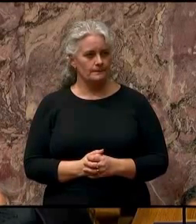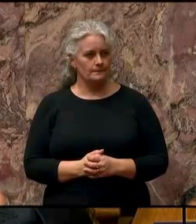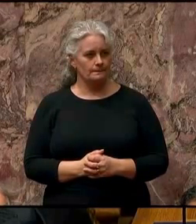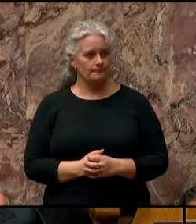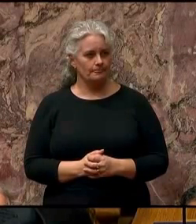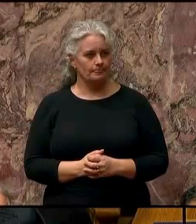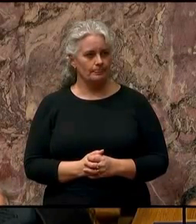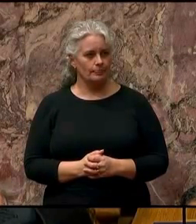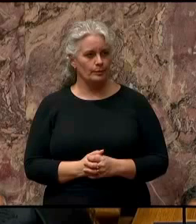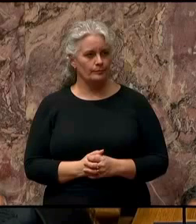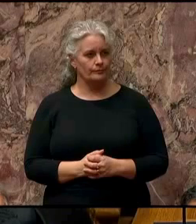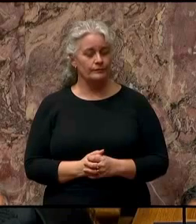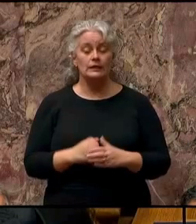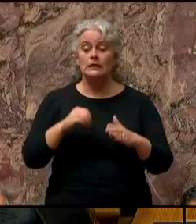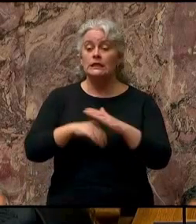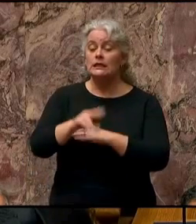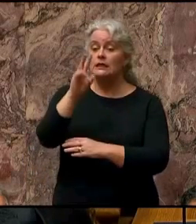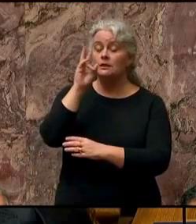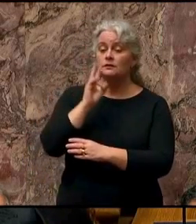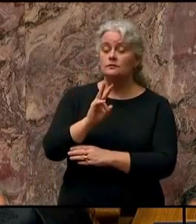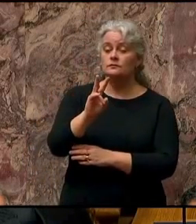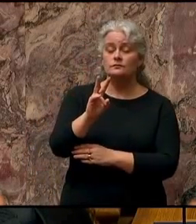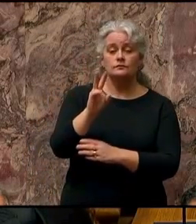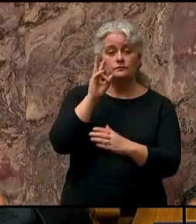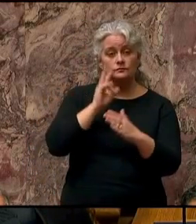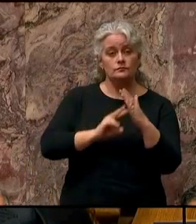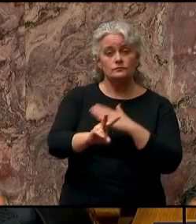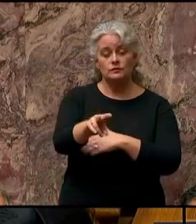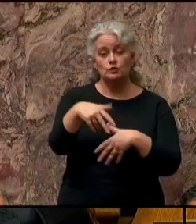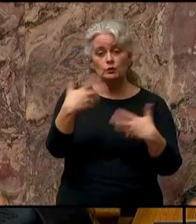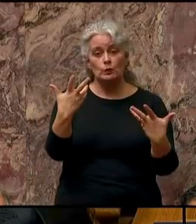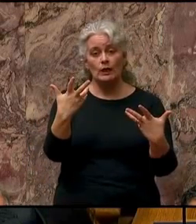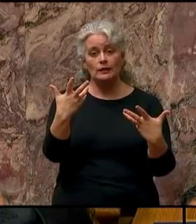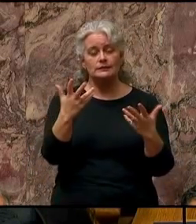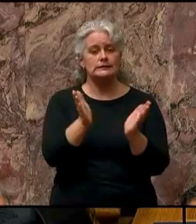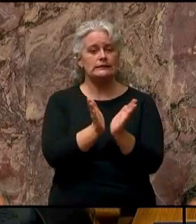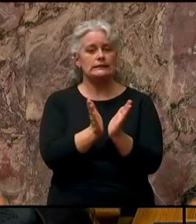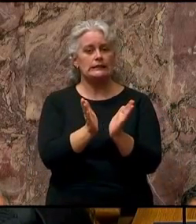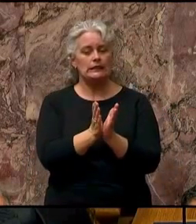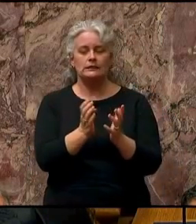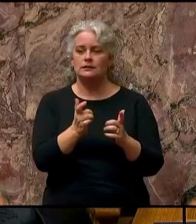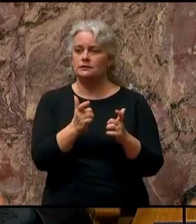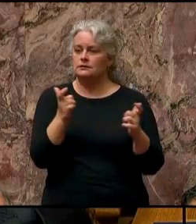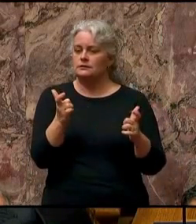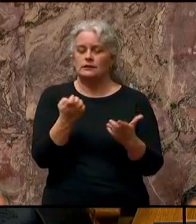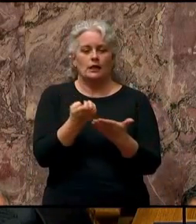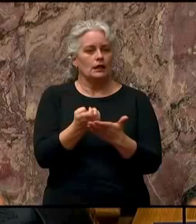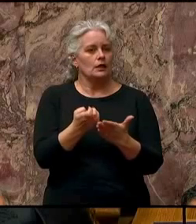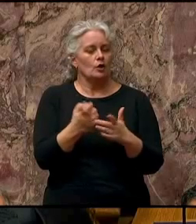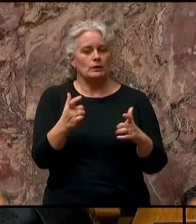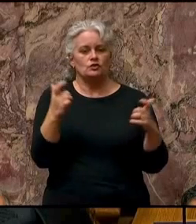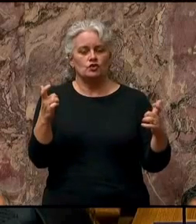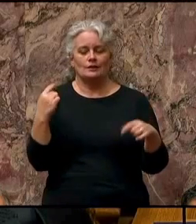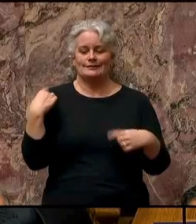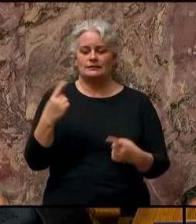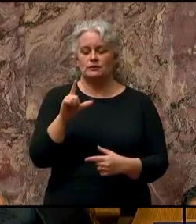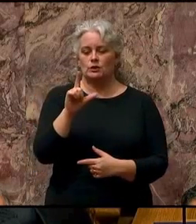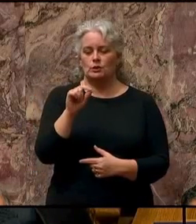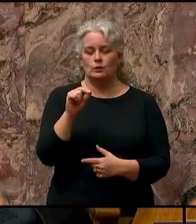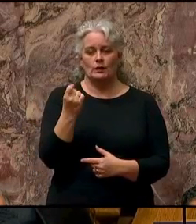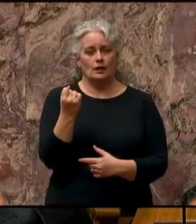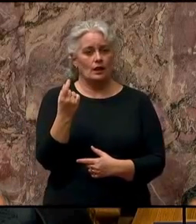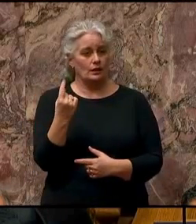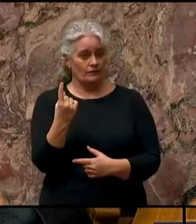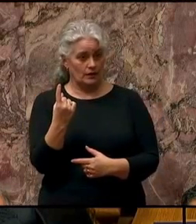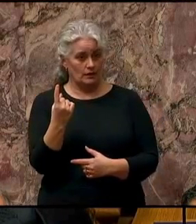On the horizon is India, an emerging economic giant. Since 2011, trade with India